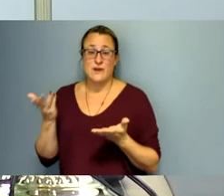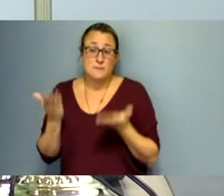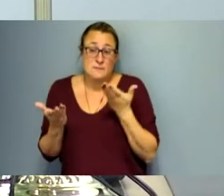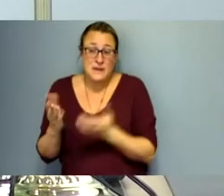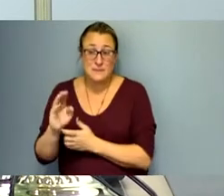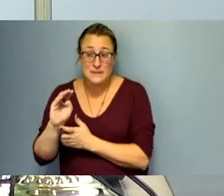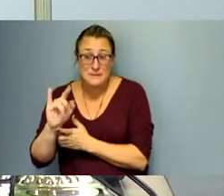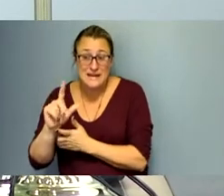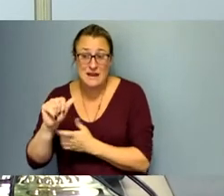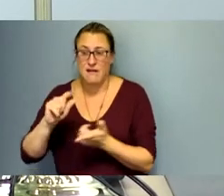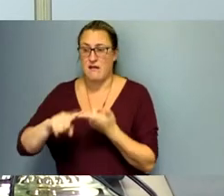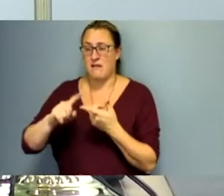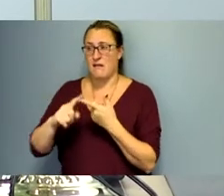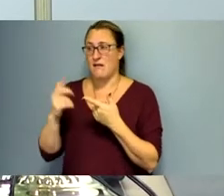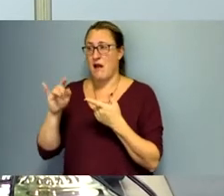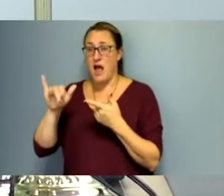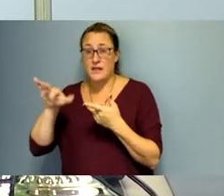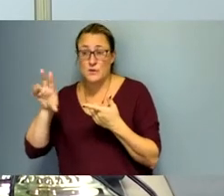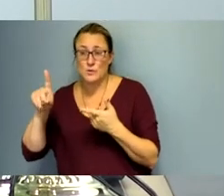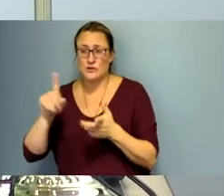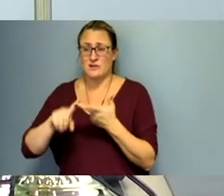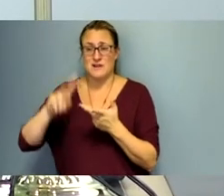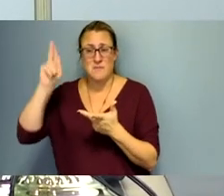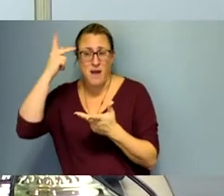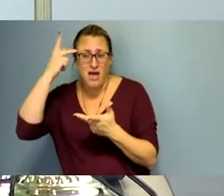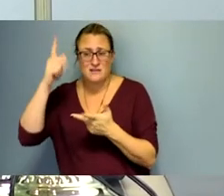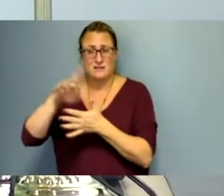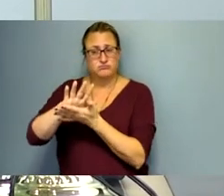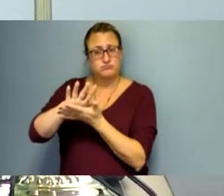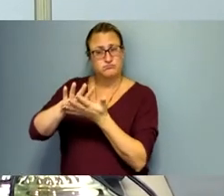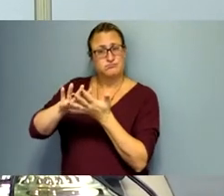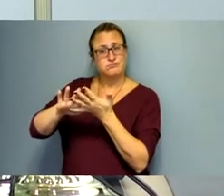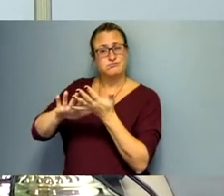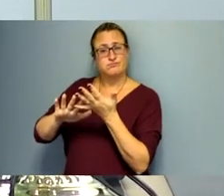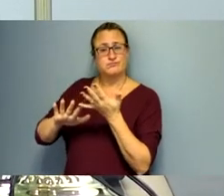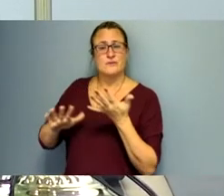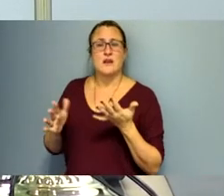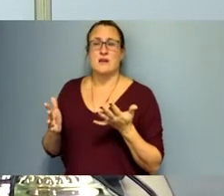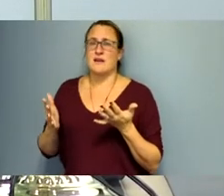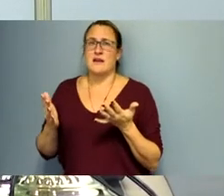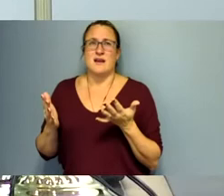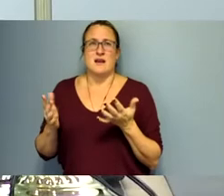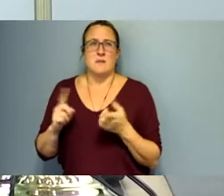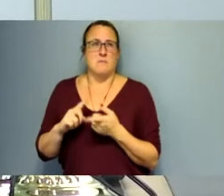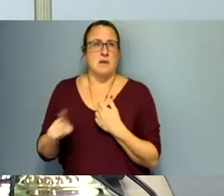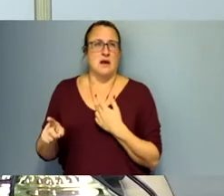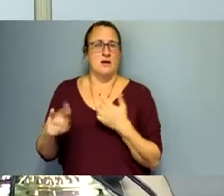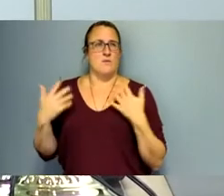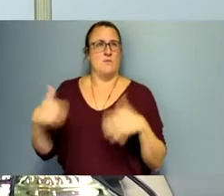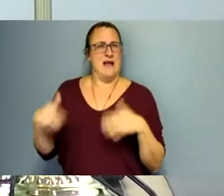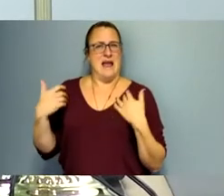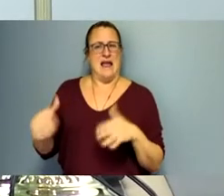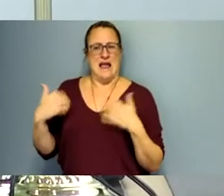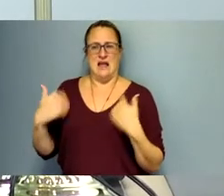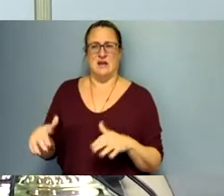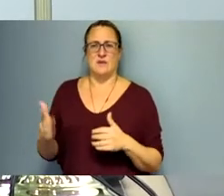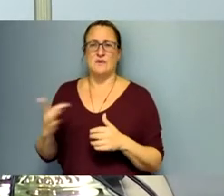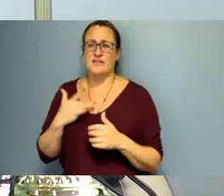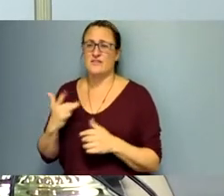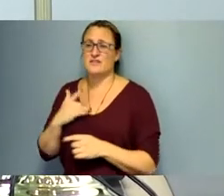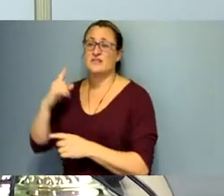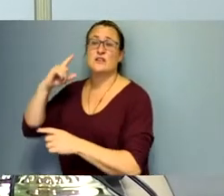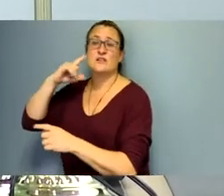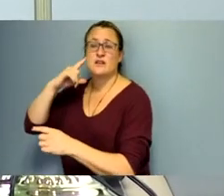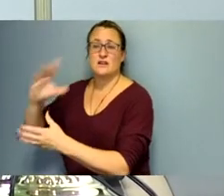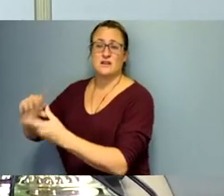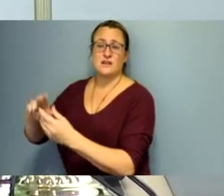politics and and other sources but you know there's been a sort of a crushing effect of dehumanization um